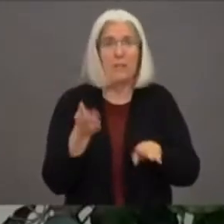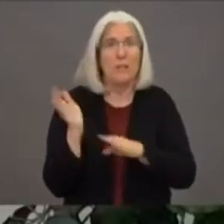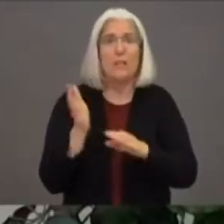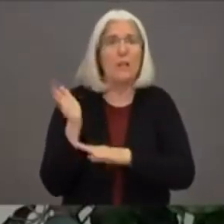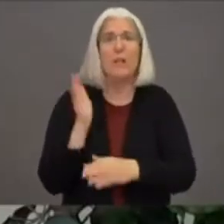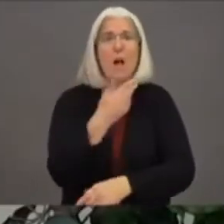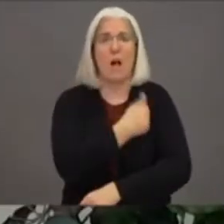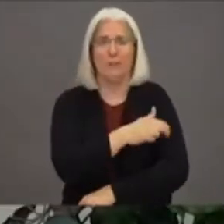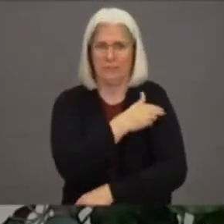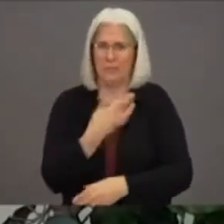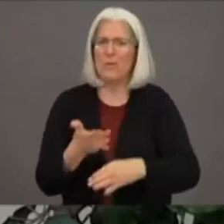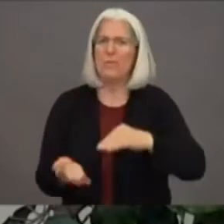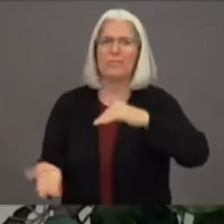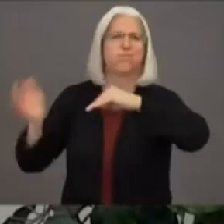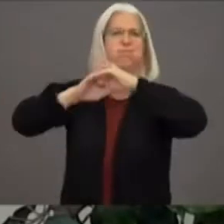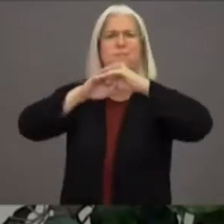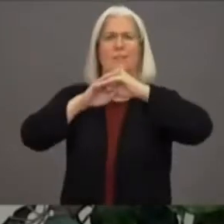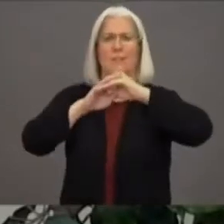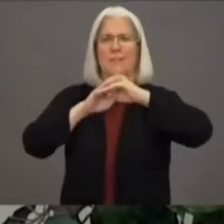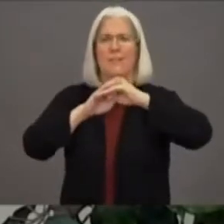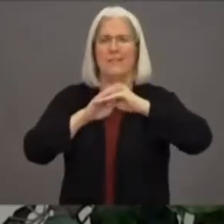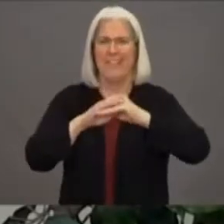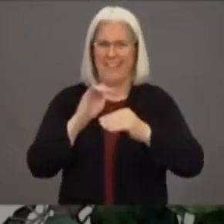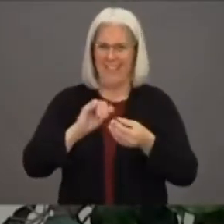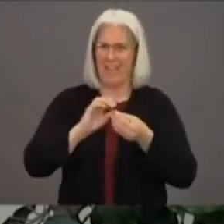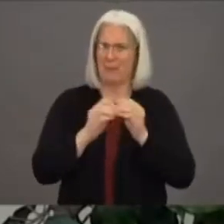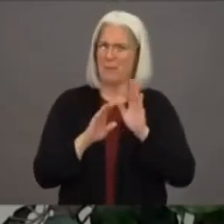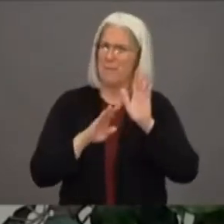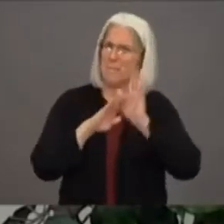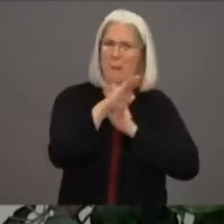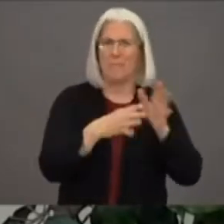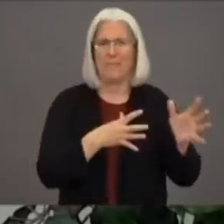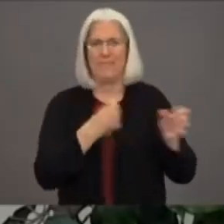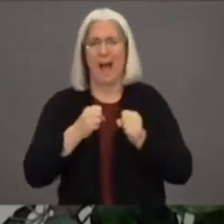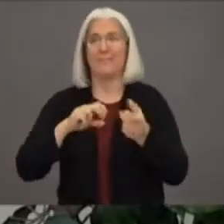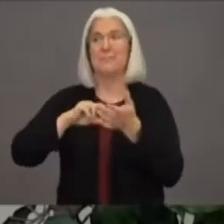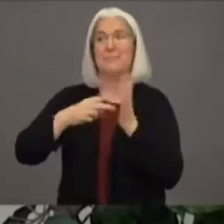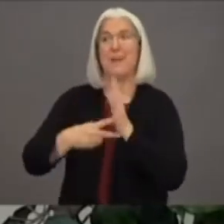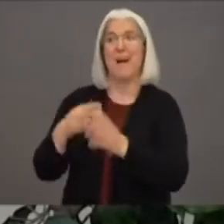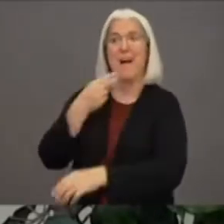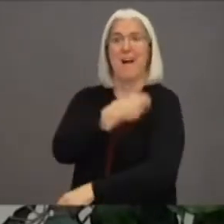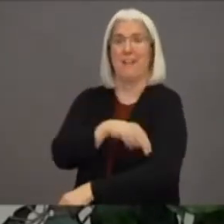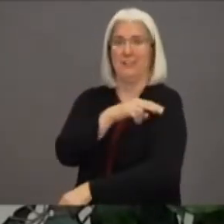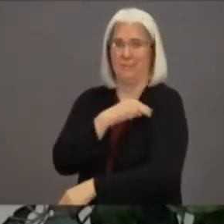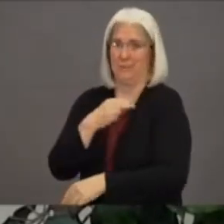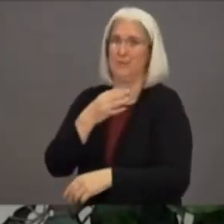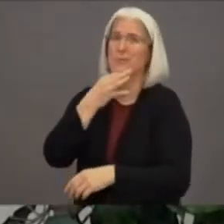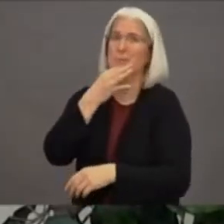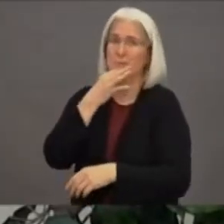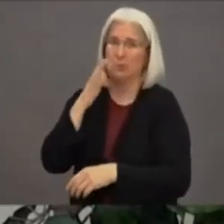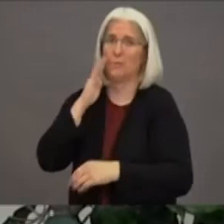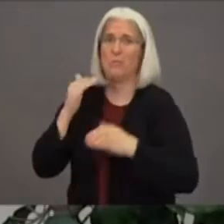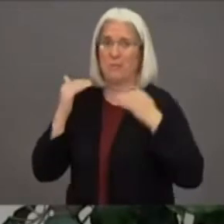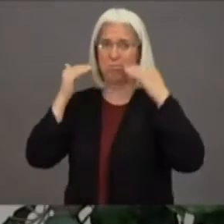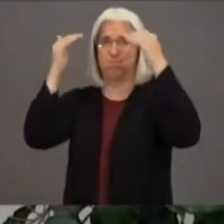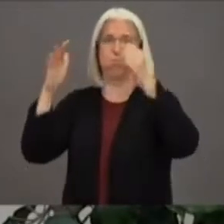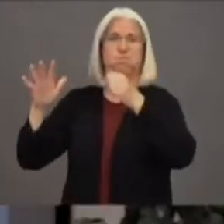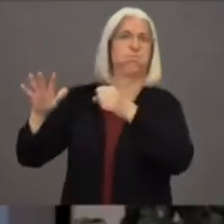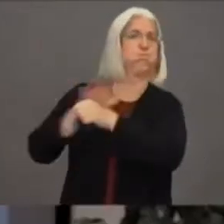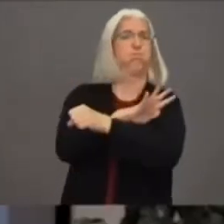of our children are coming back from college, et cetera. Is there somewhere that people can look to see if there's certain areas with a higher number of cases,